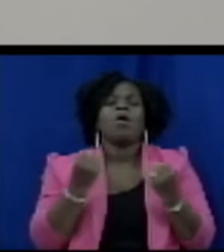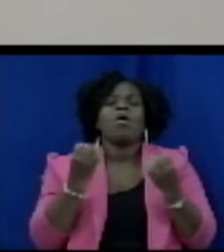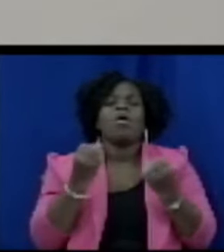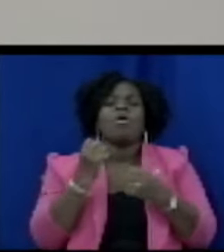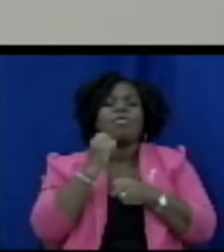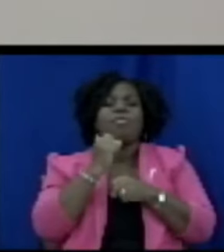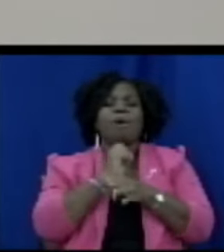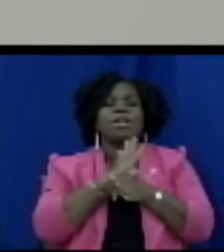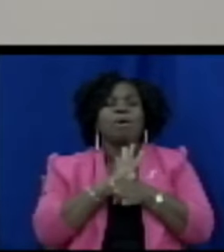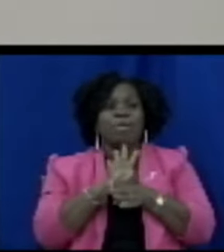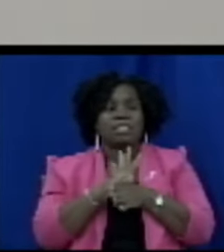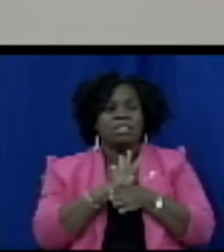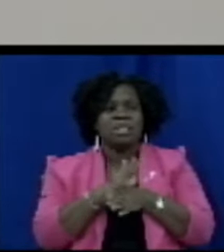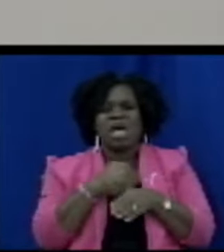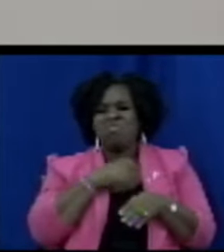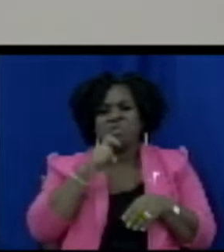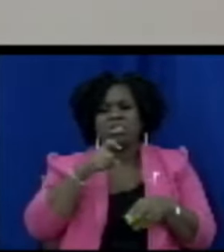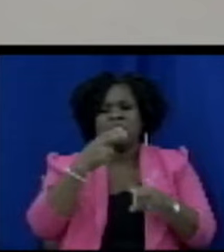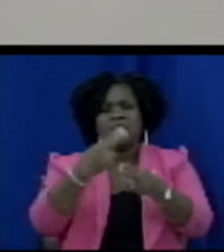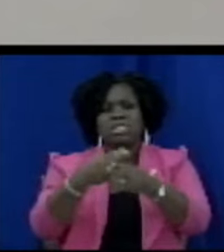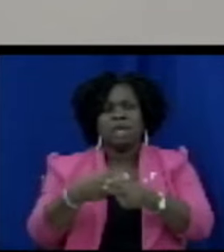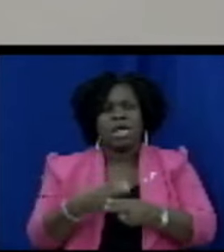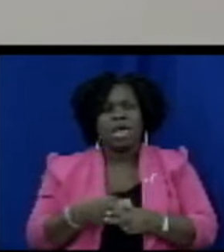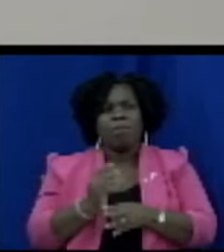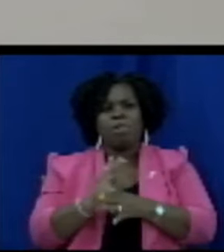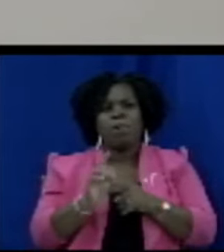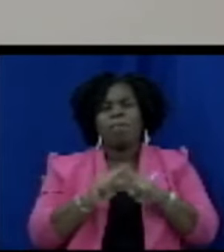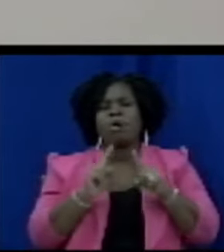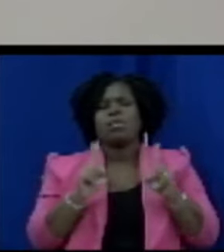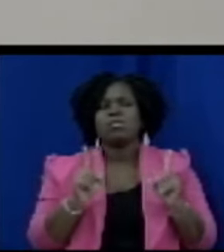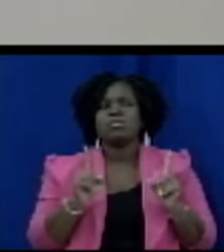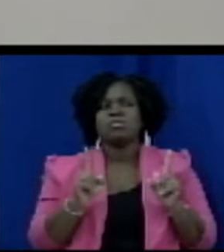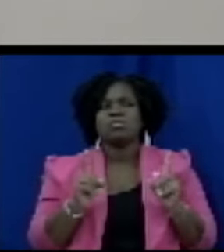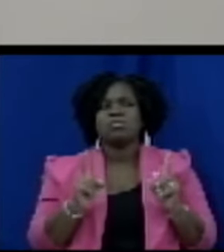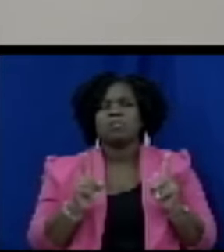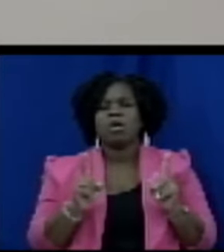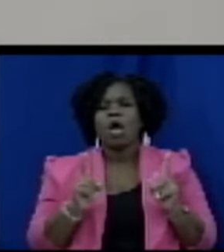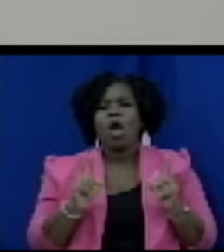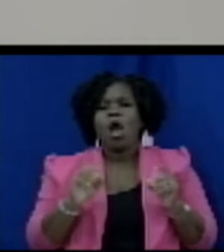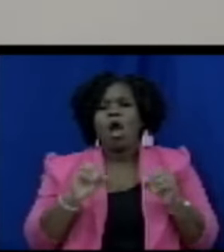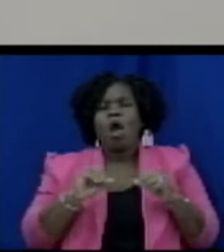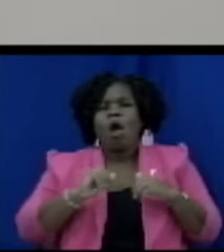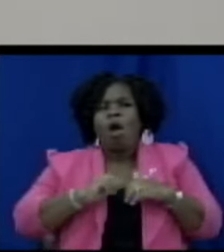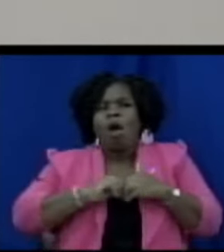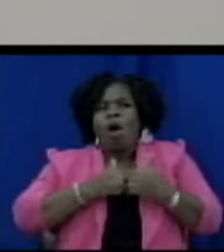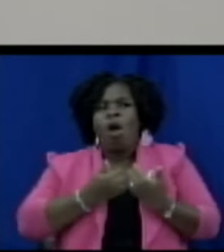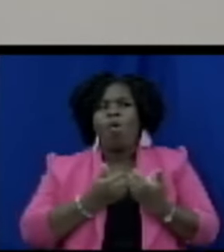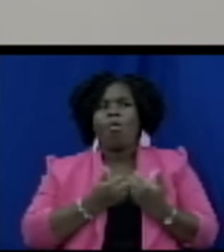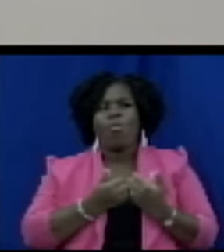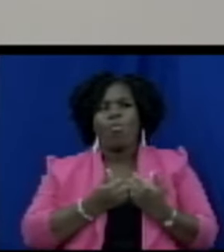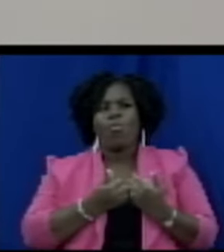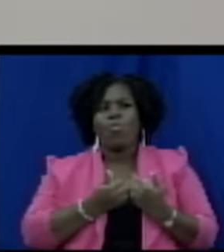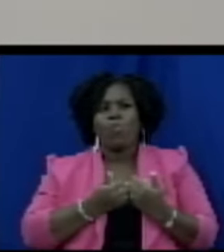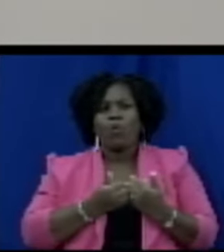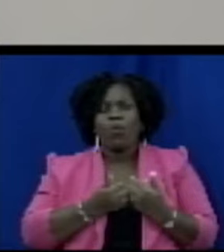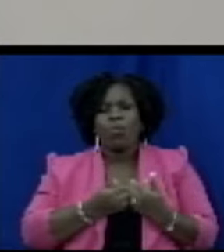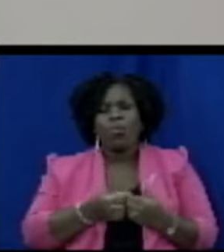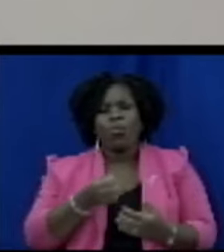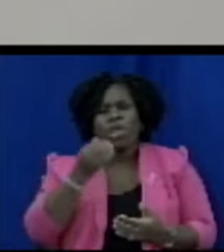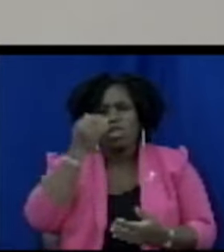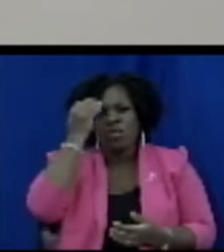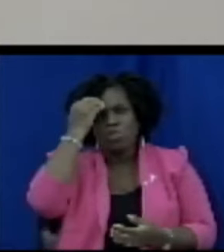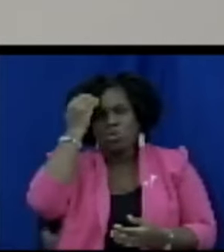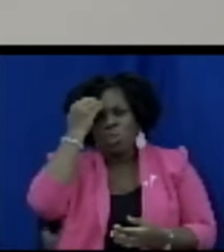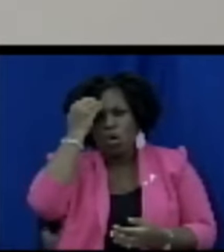businesses I don't think that is necessary but how are we tracking the work of the